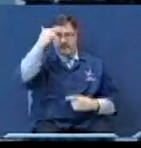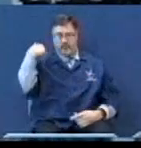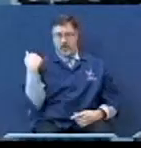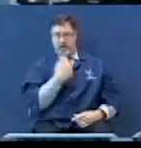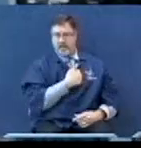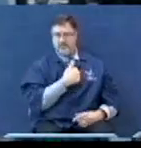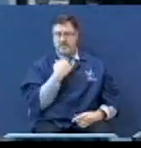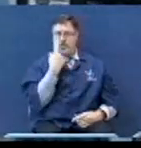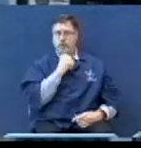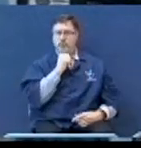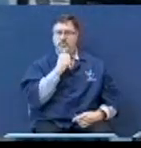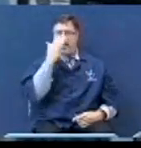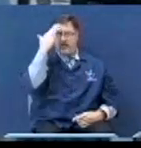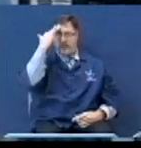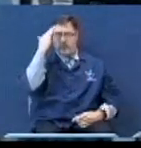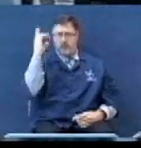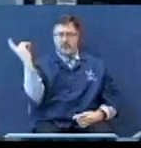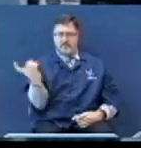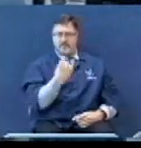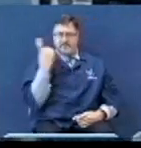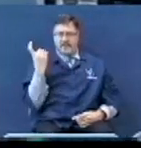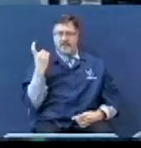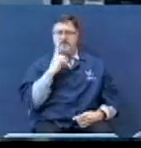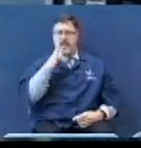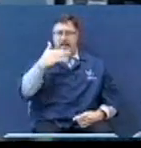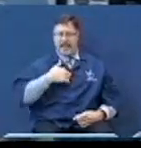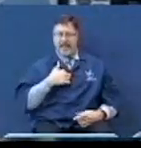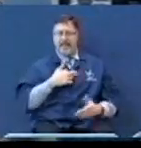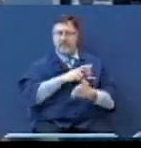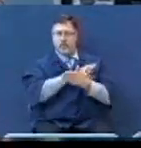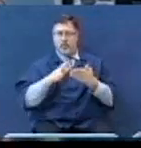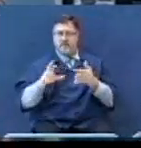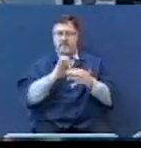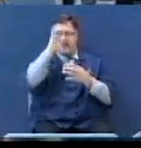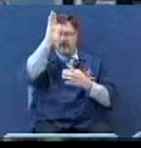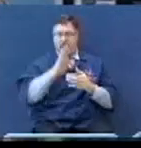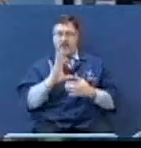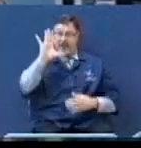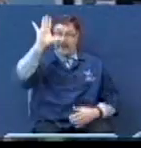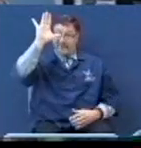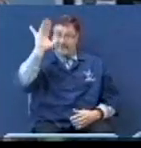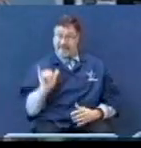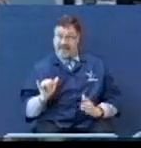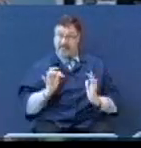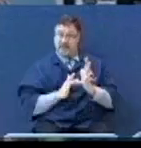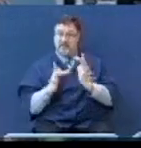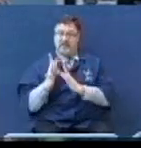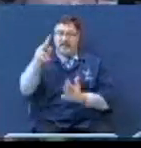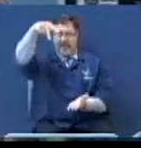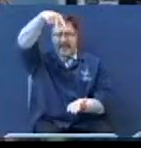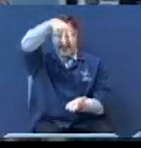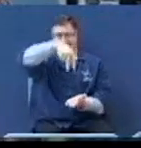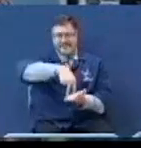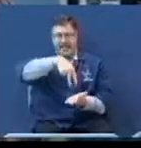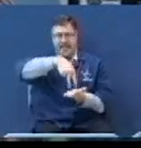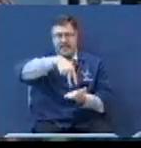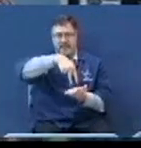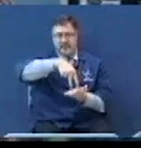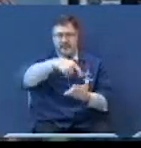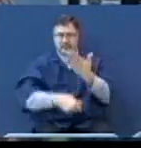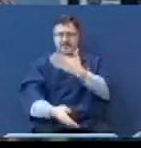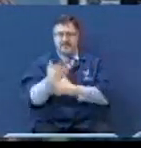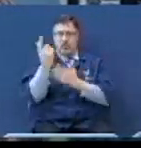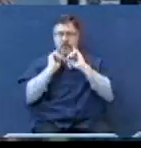sin that I might have the righteousness of God by him. Can I tell you, I stand justified this morning. I